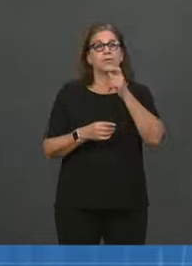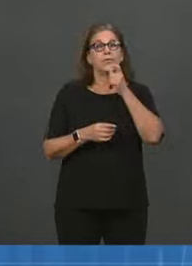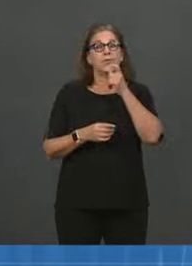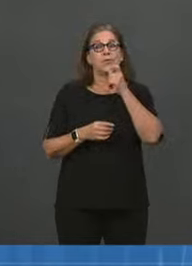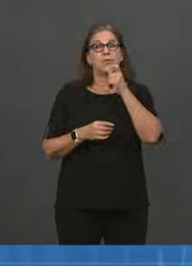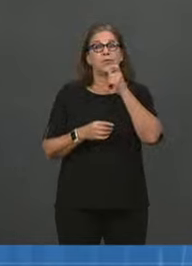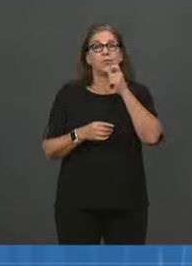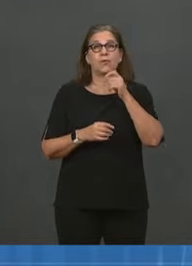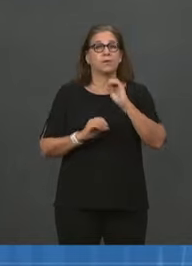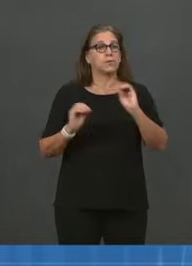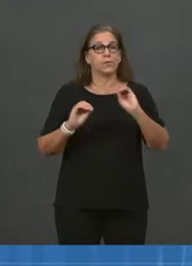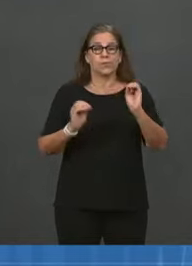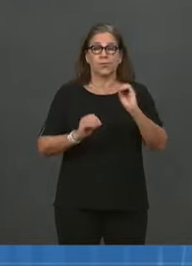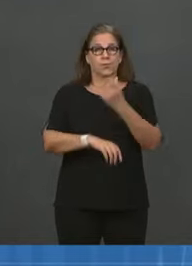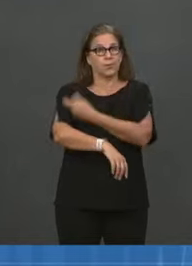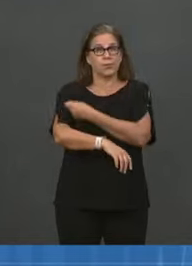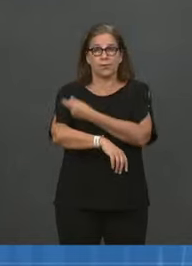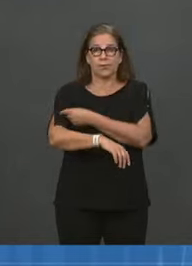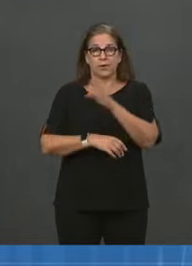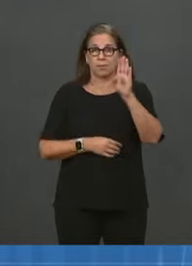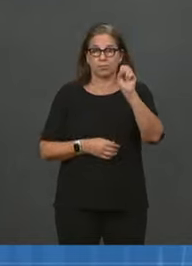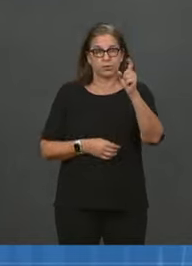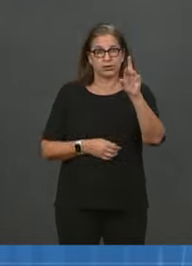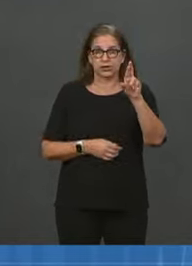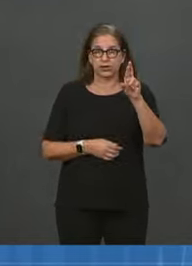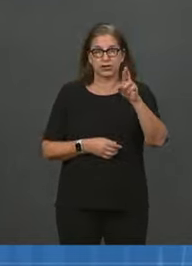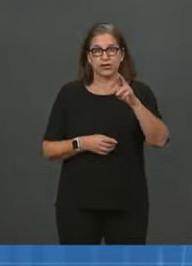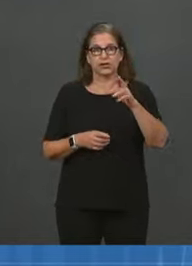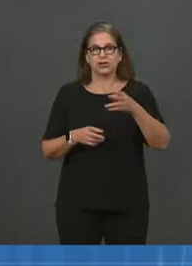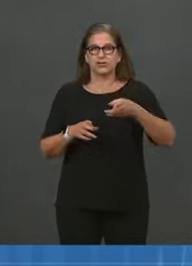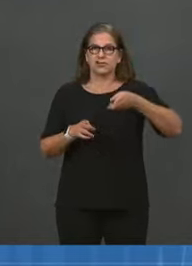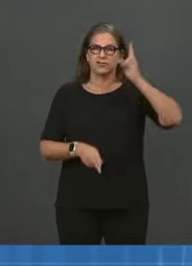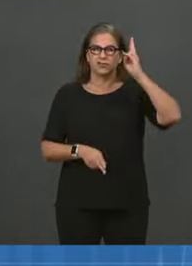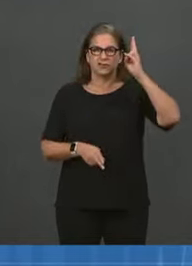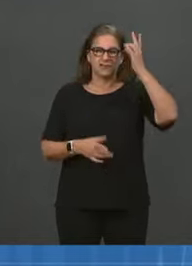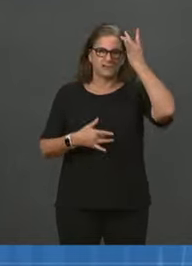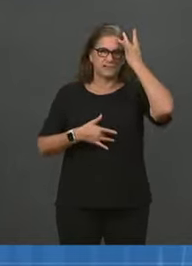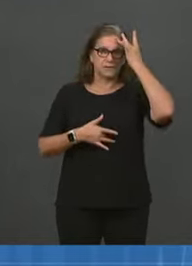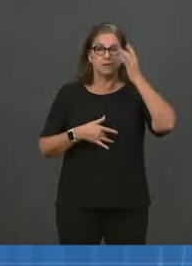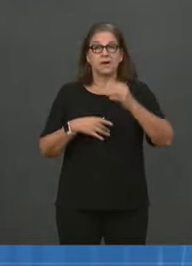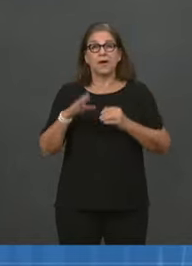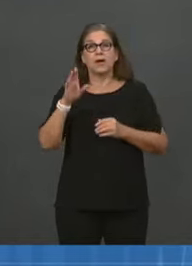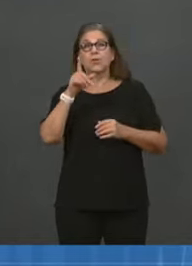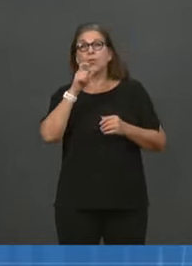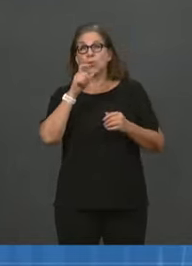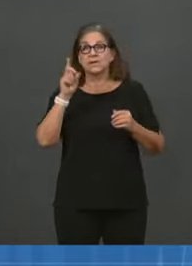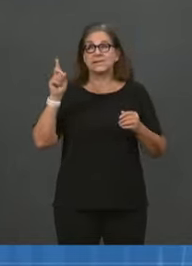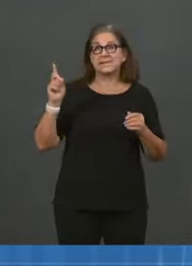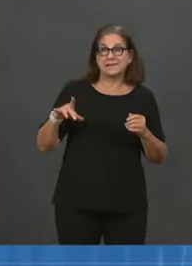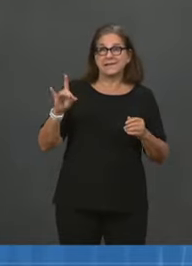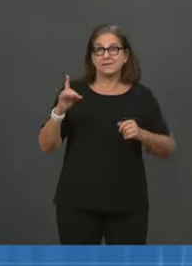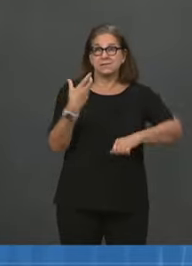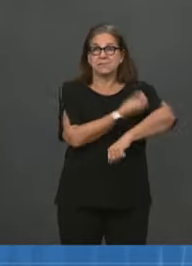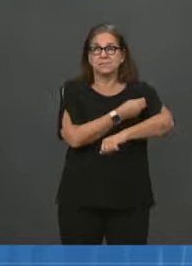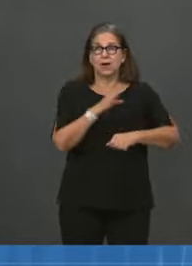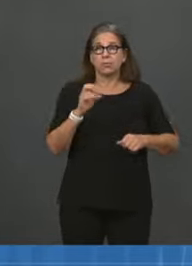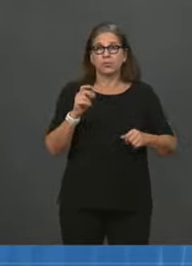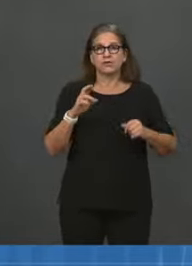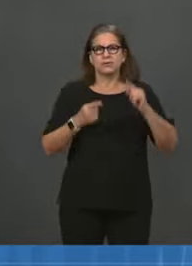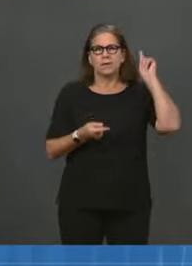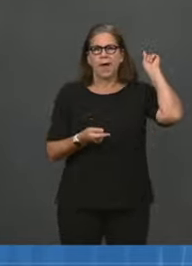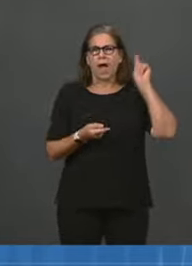across multiple age groups, you see a dramatic diminution in the infection, in green,